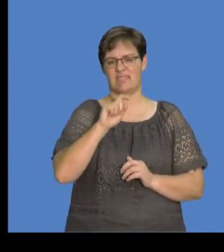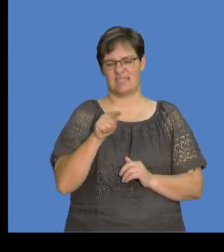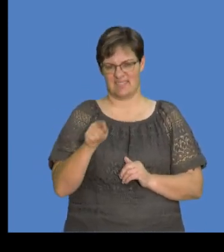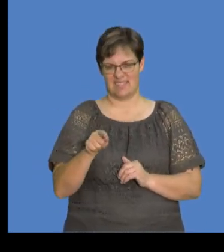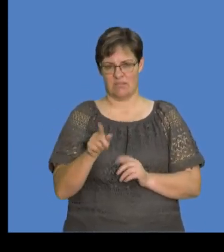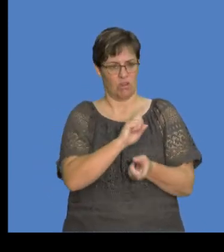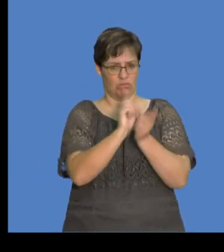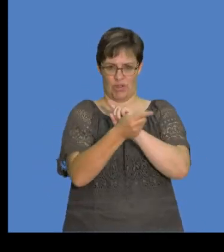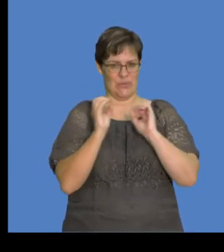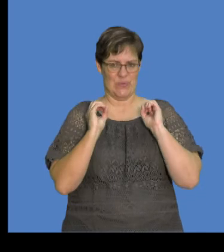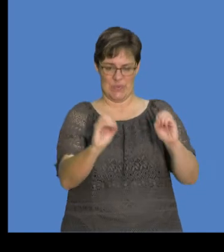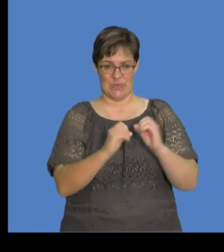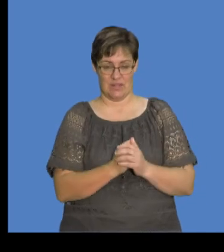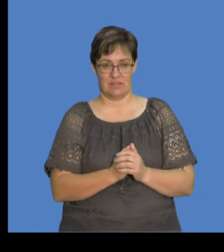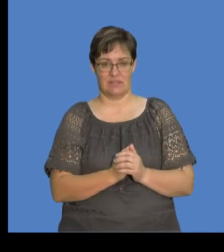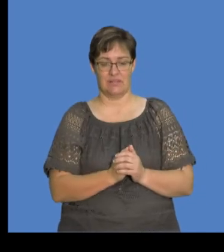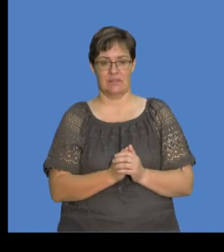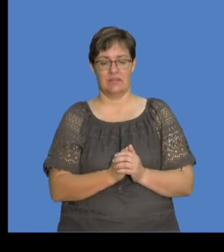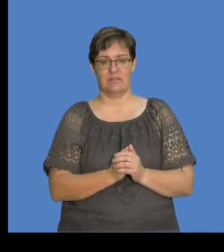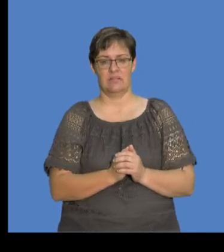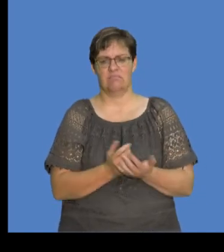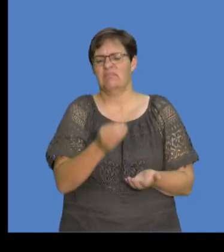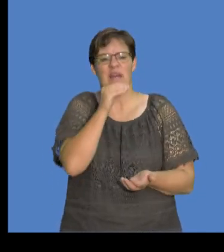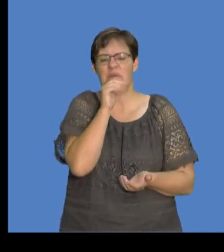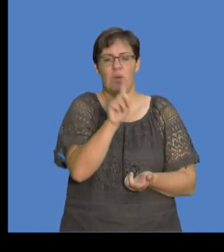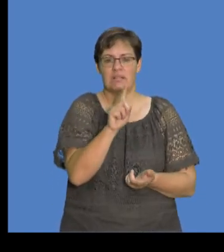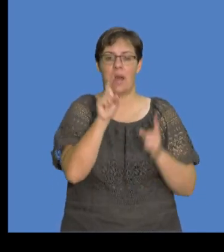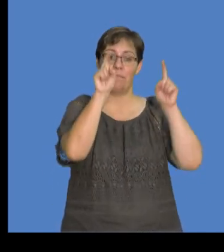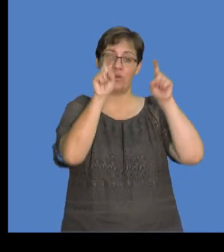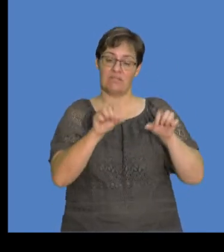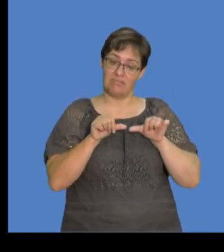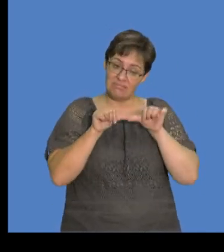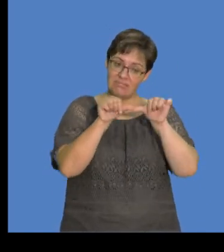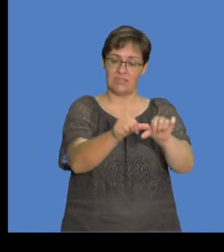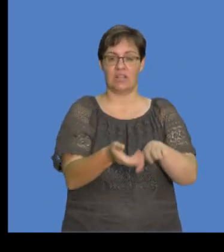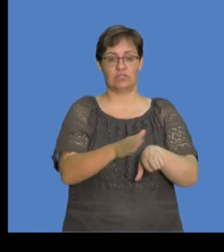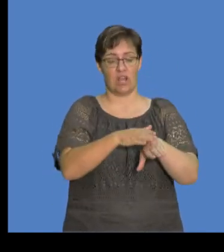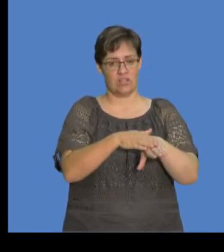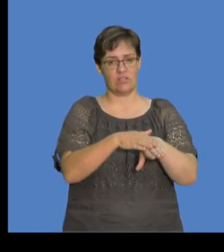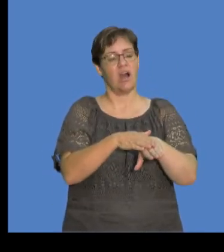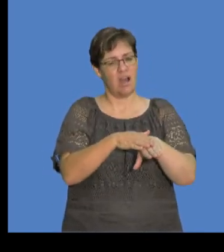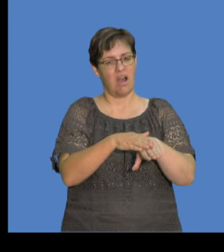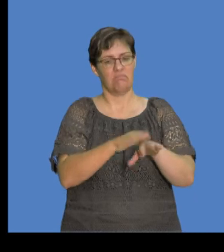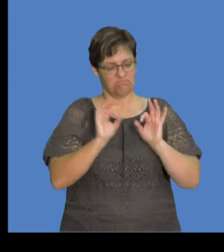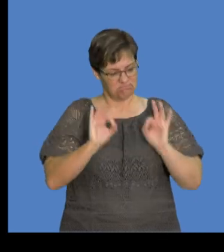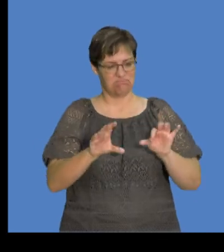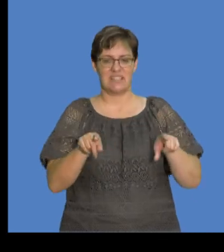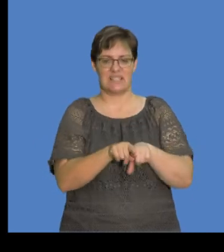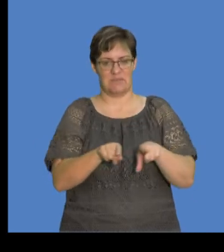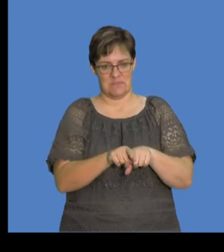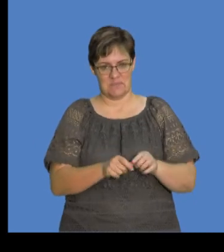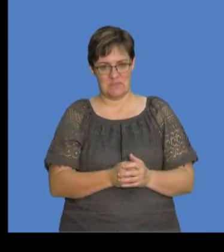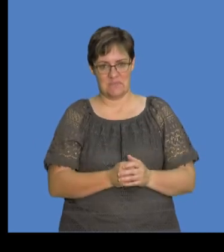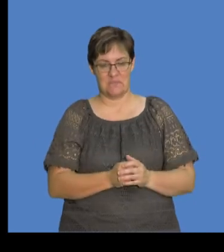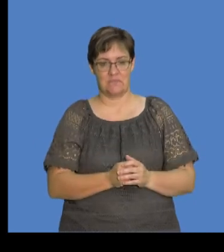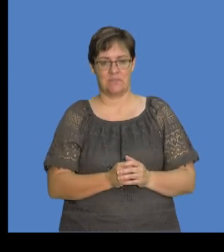has not changed, okay? Right. So it means the principle of conservation of charge is still valid or still holds in this